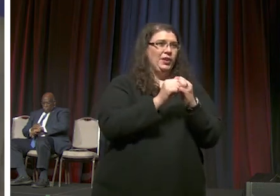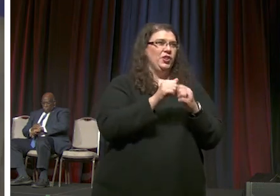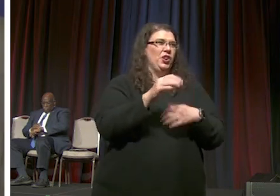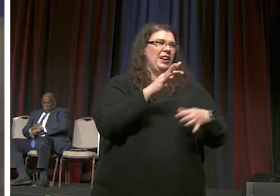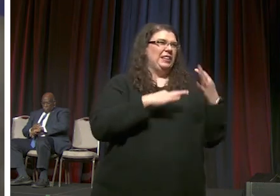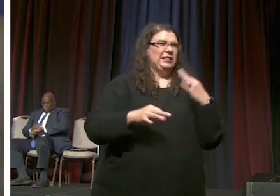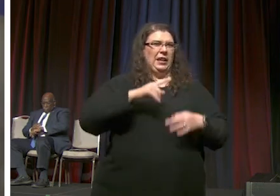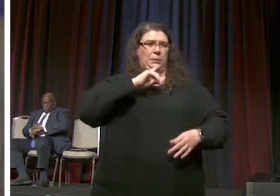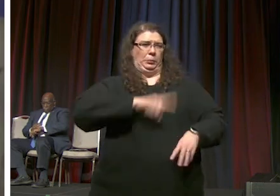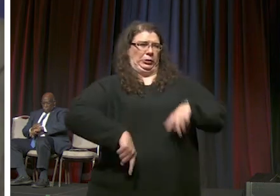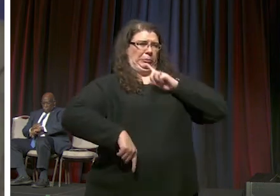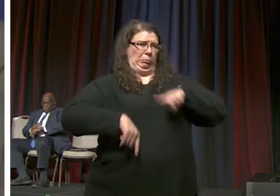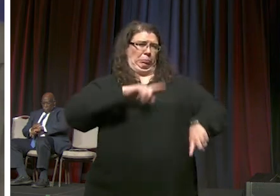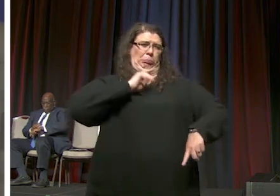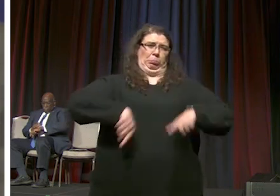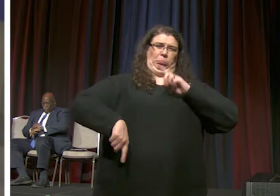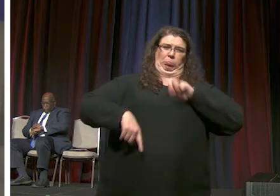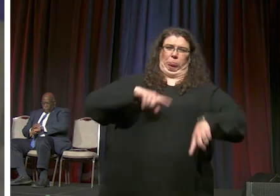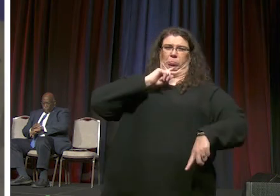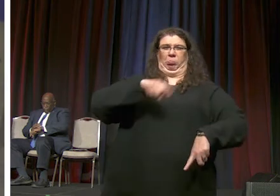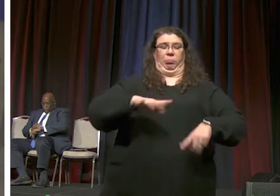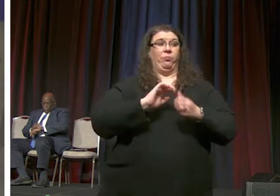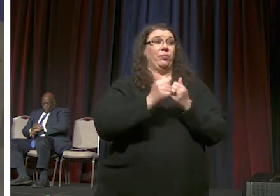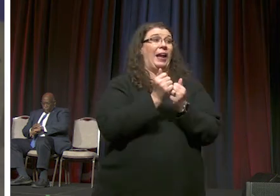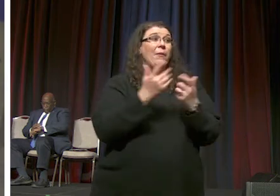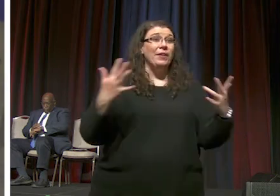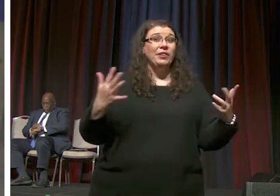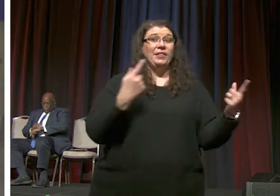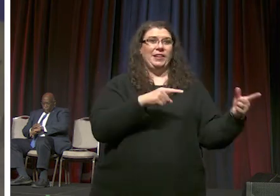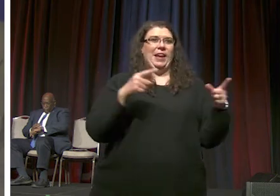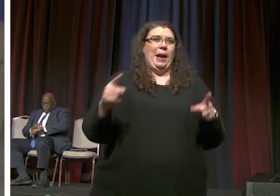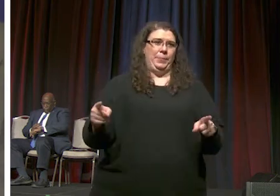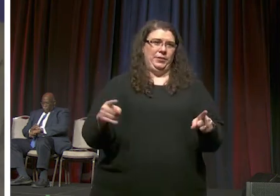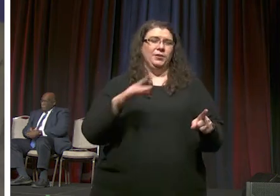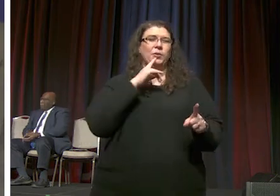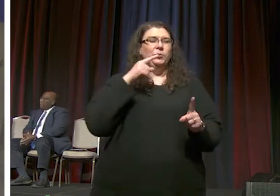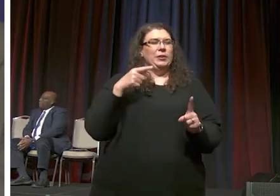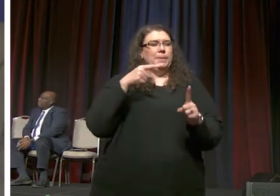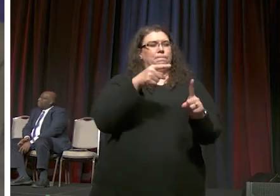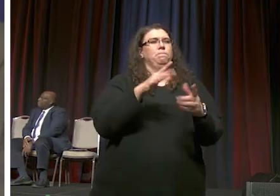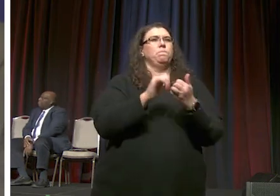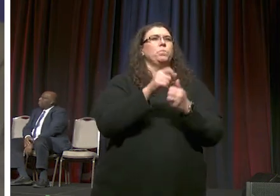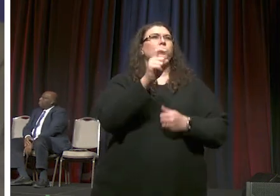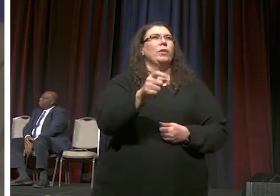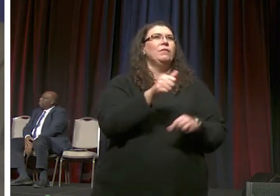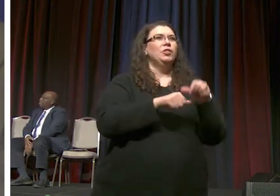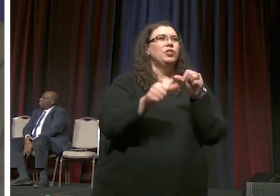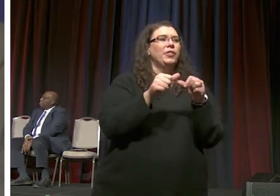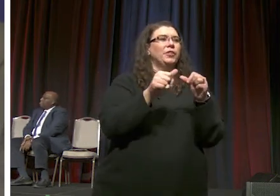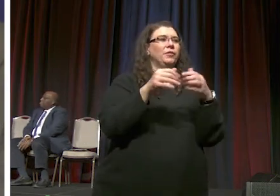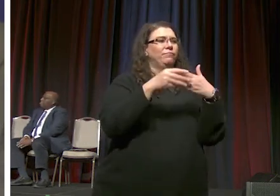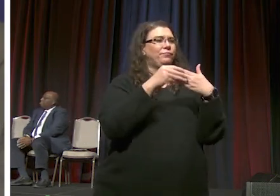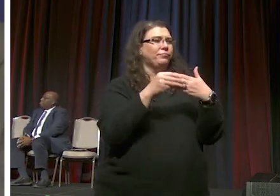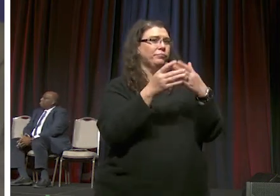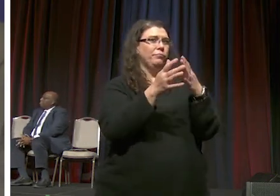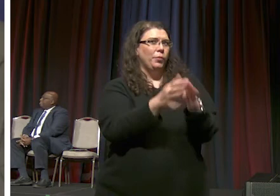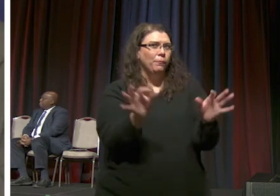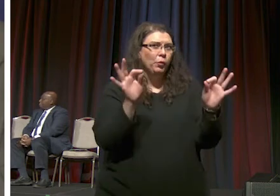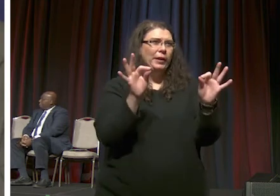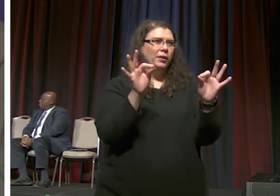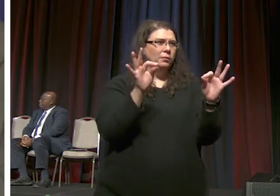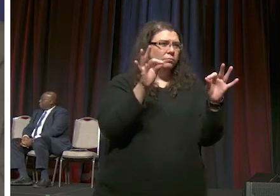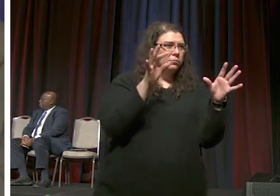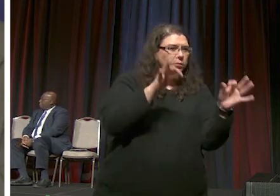dictate how everything happens and it really is about how do we give each other um freedom and when we remember